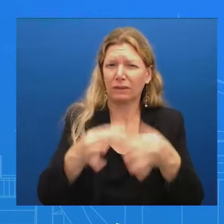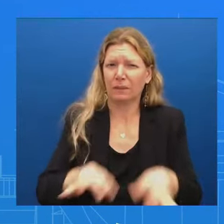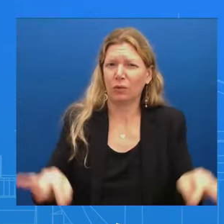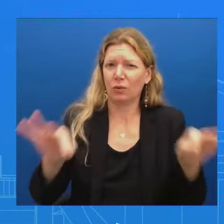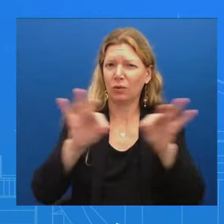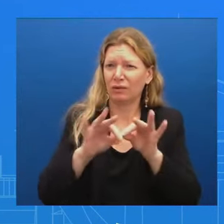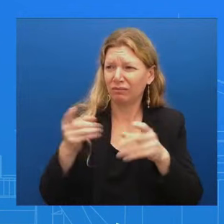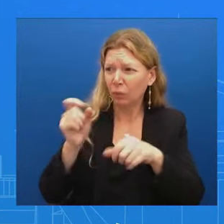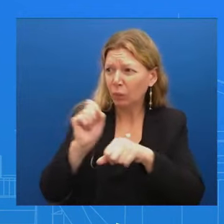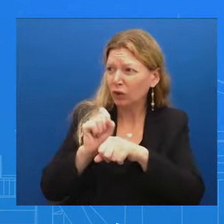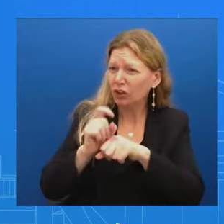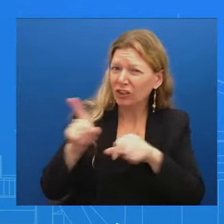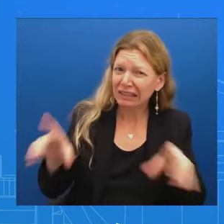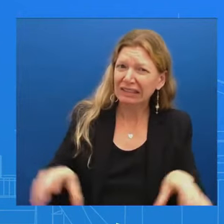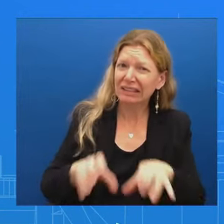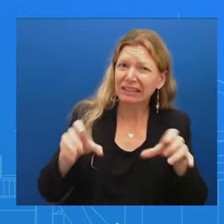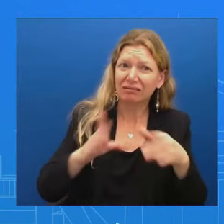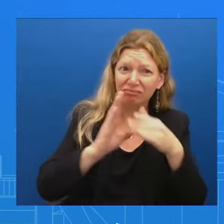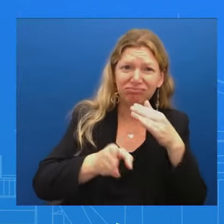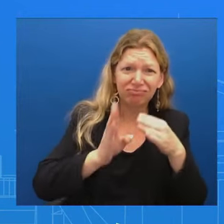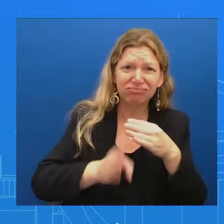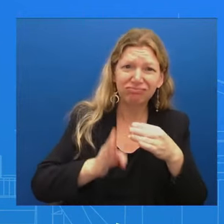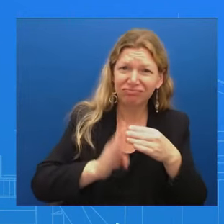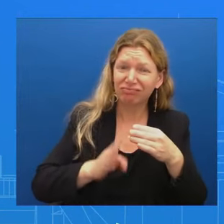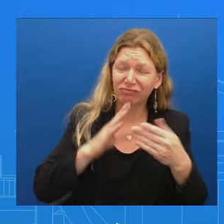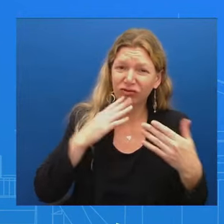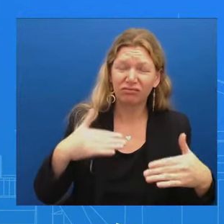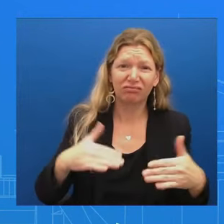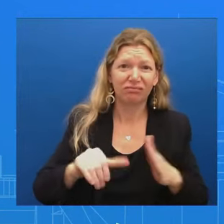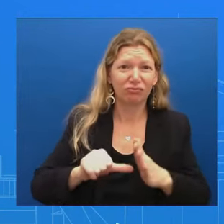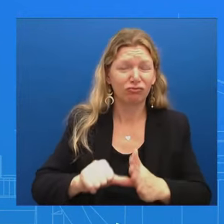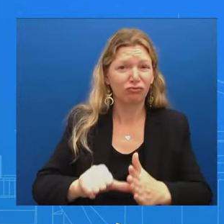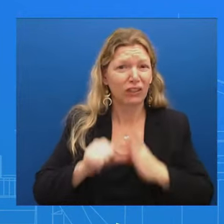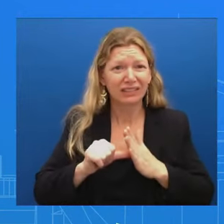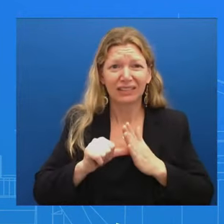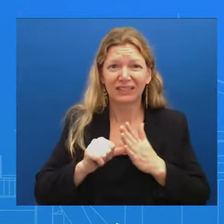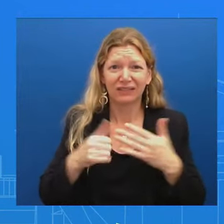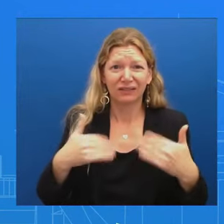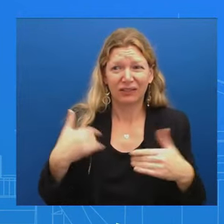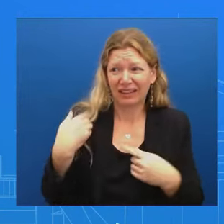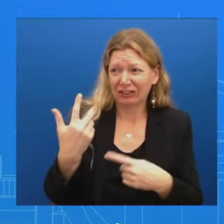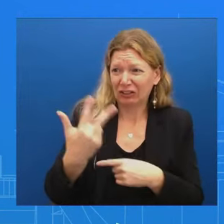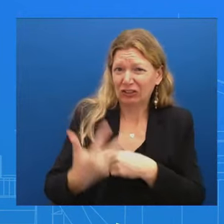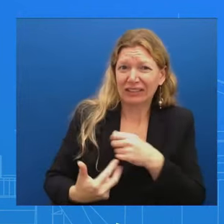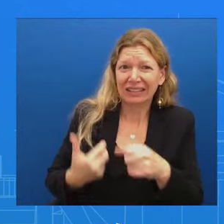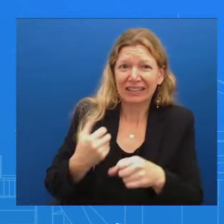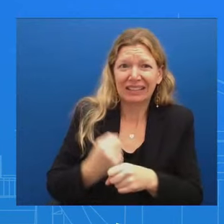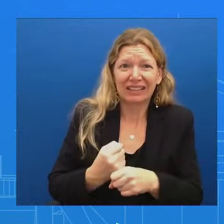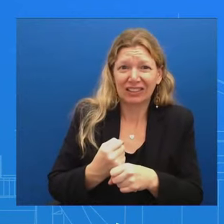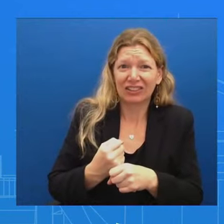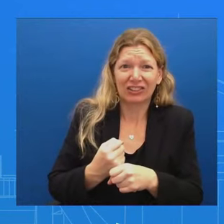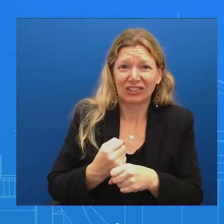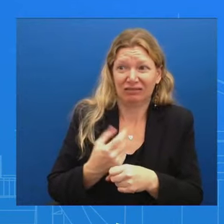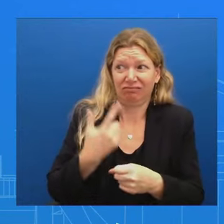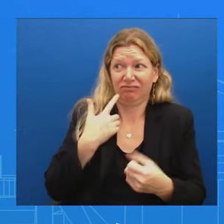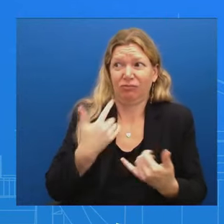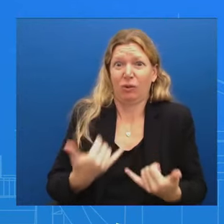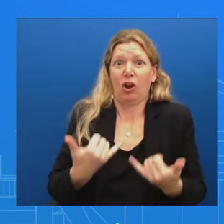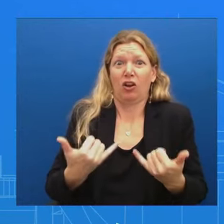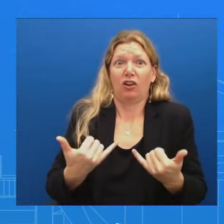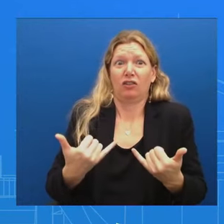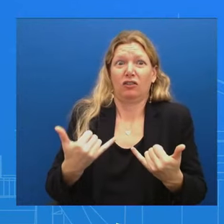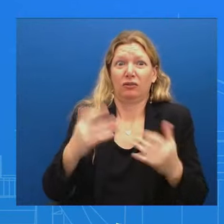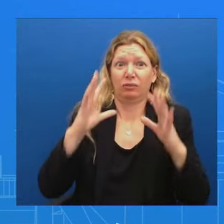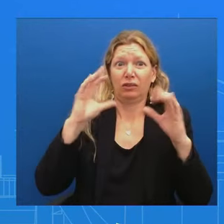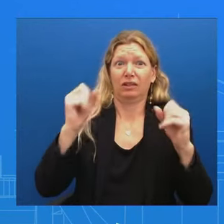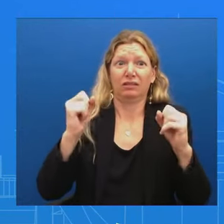Especially for any modern President Whether it's dealing with infrastructure Whether it's dealing with beating big pharma Whether it's getting the